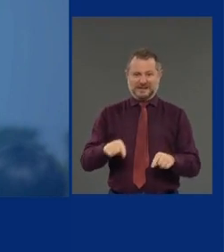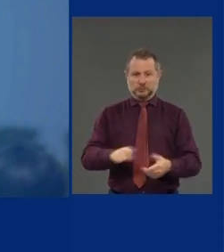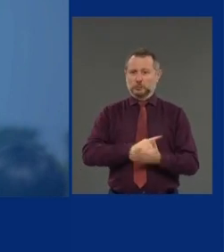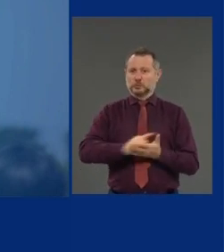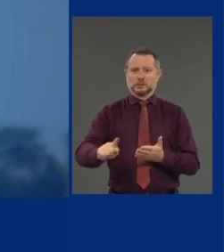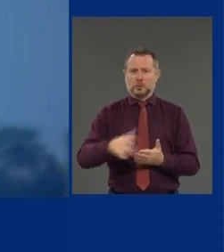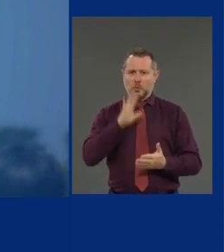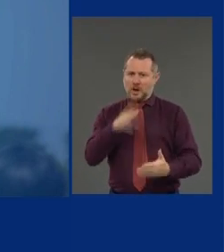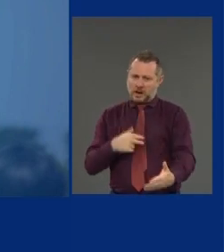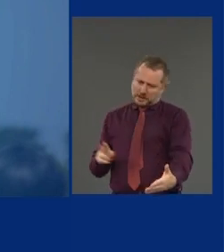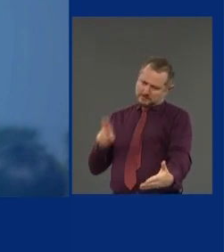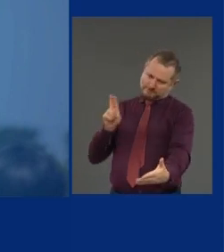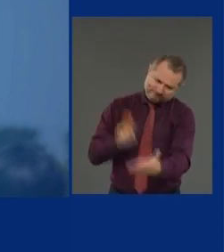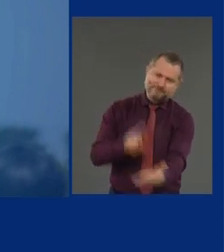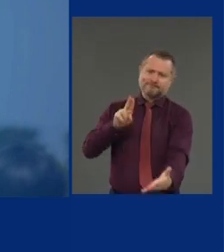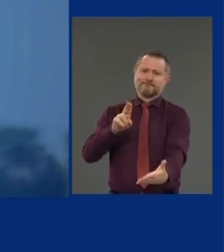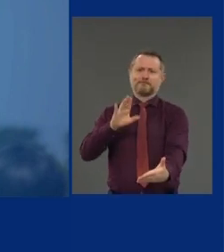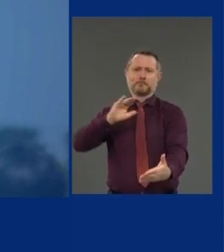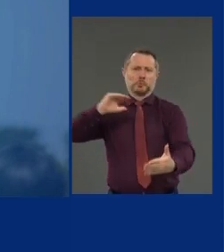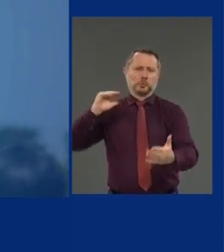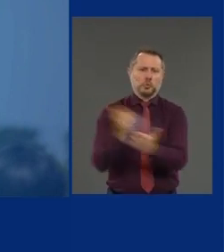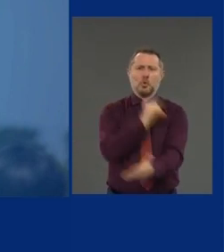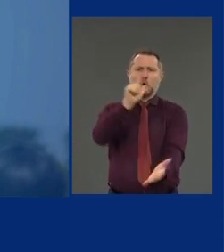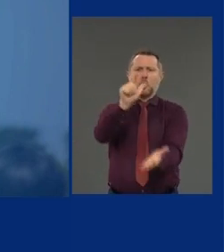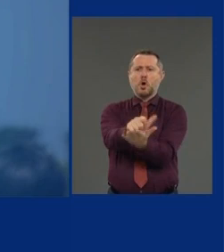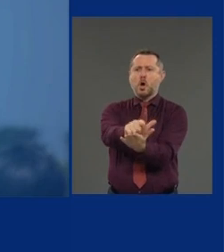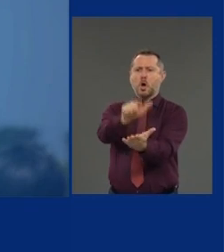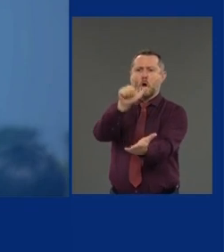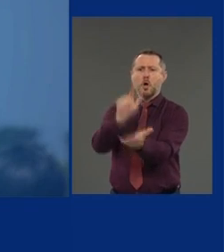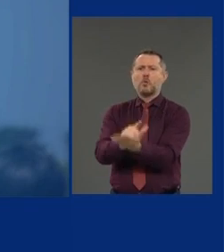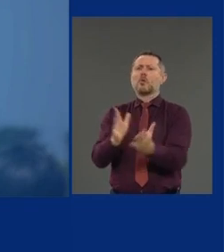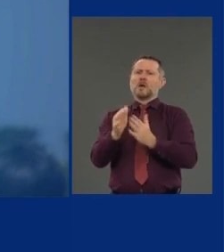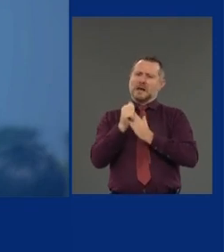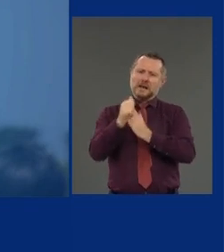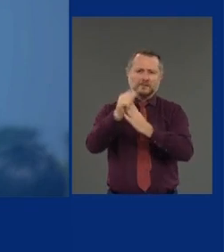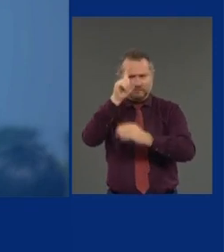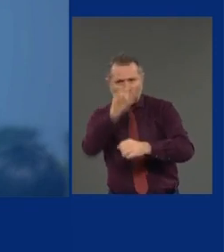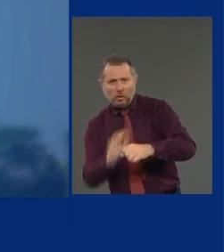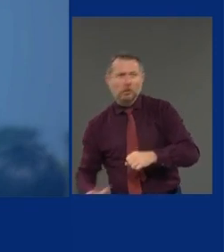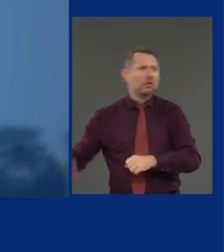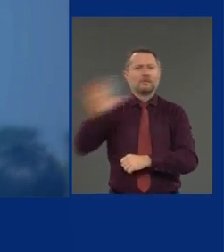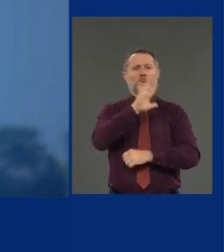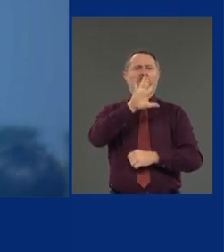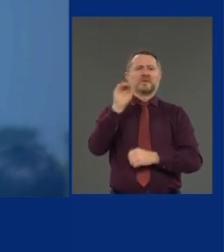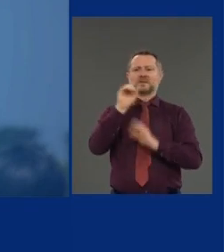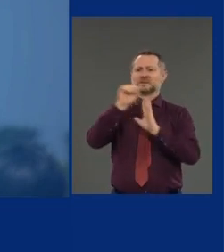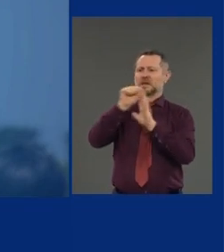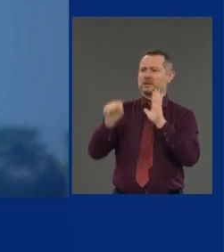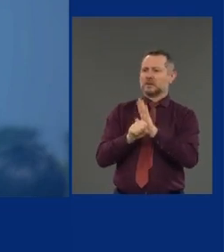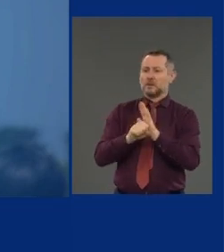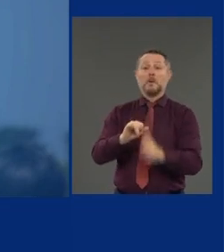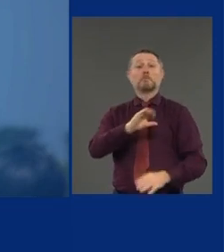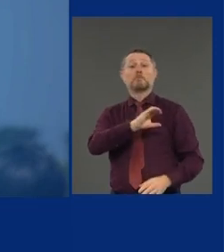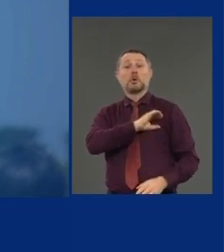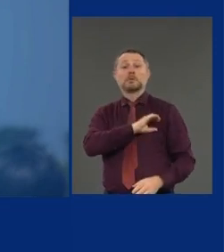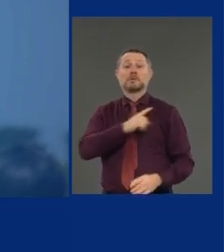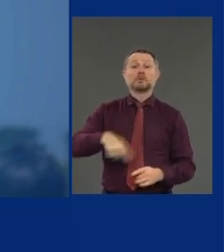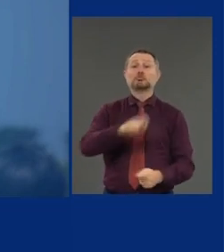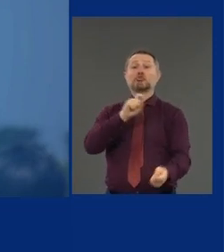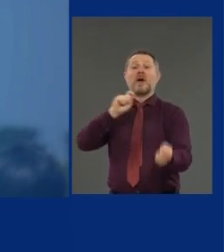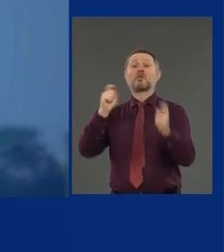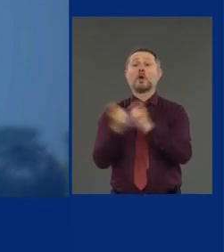nation in police reform, releasing disciplinary records, what they call 50A, banning